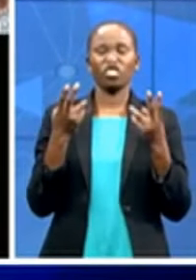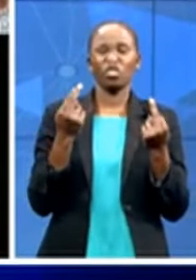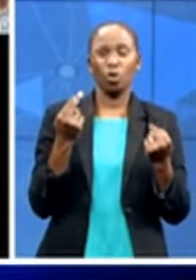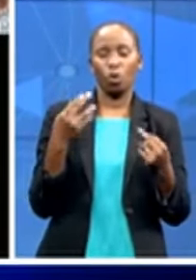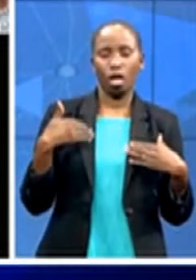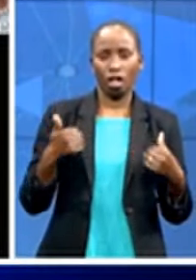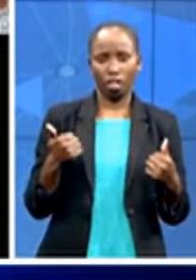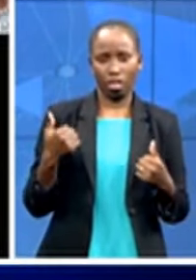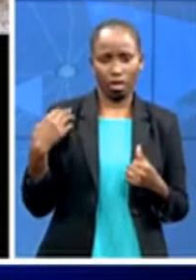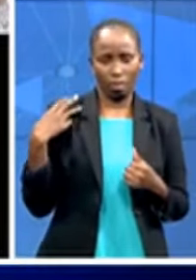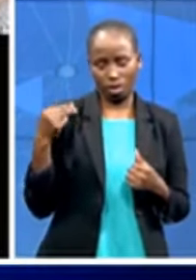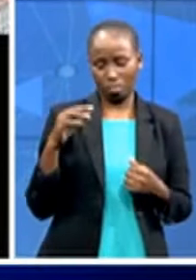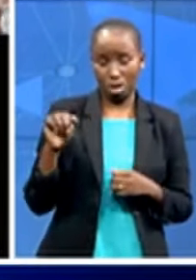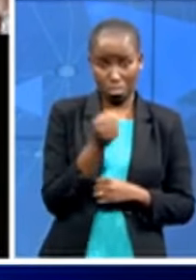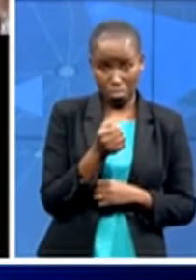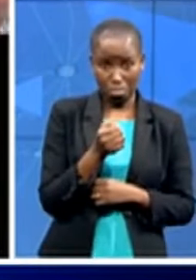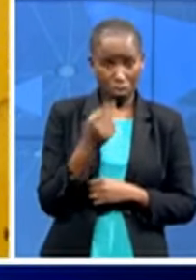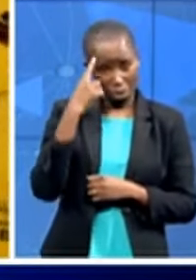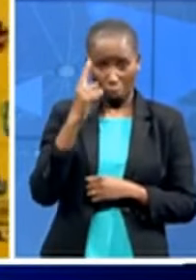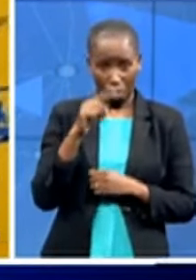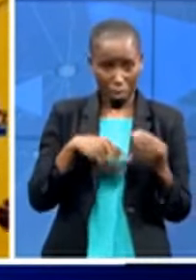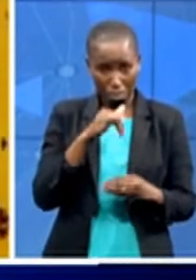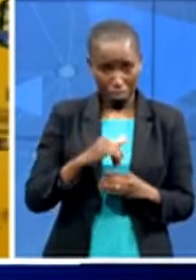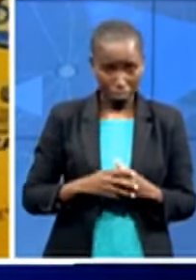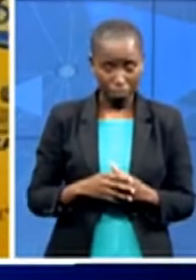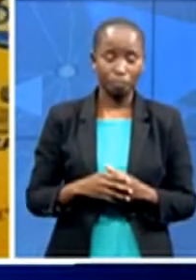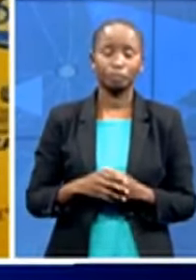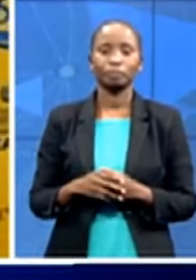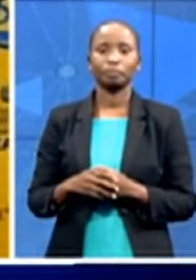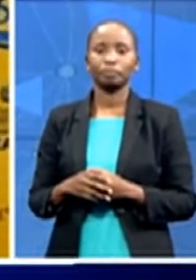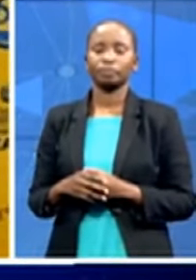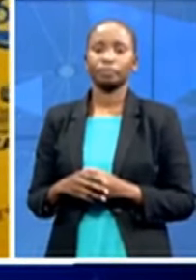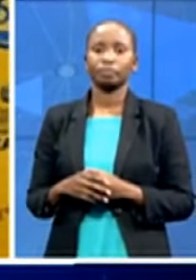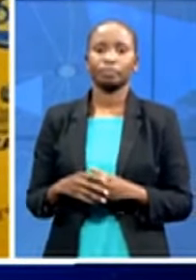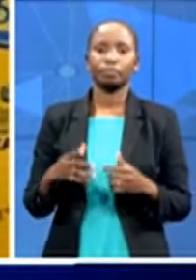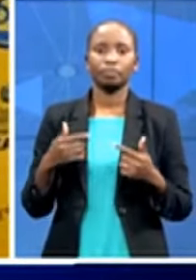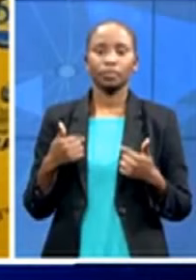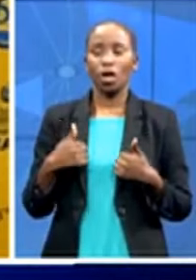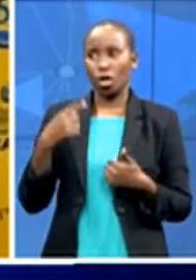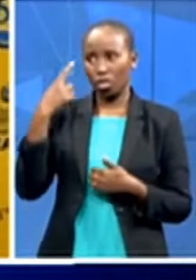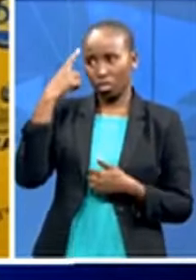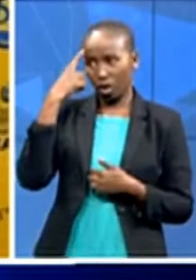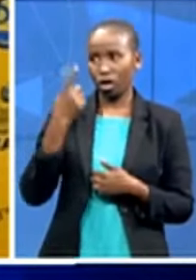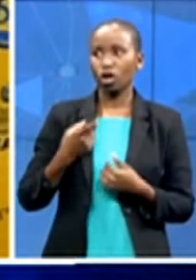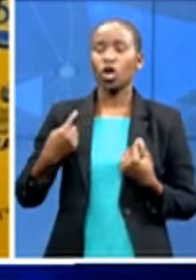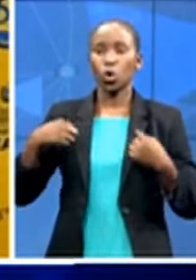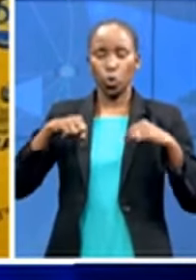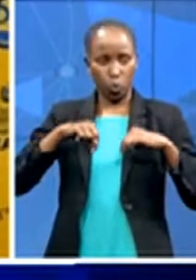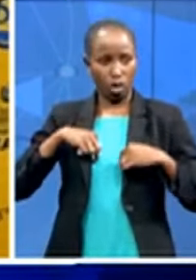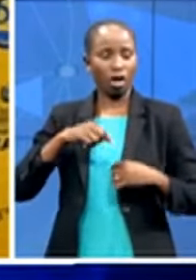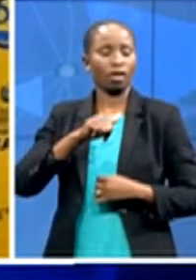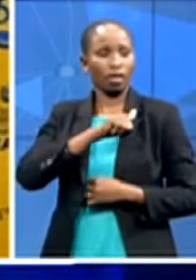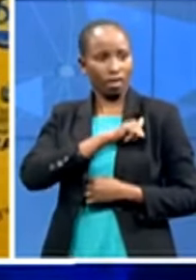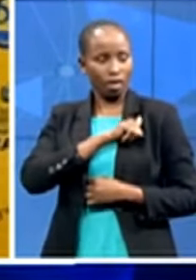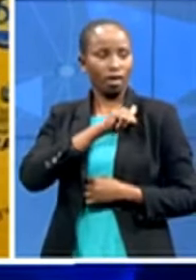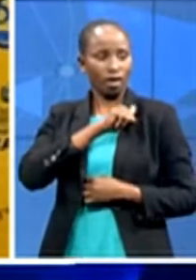i think we we are really fortunate to to have uh dr joe patla as our